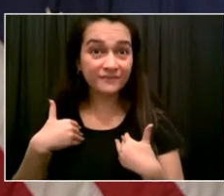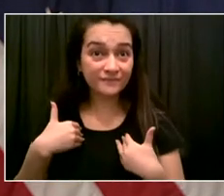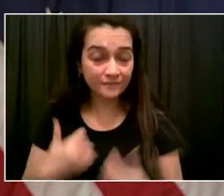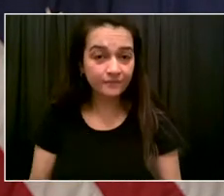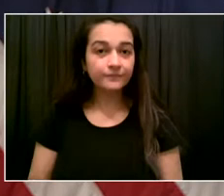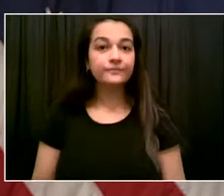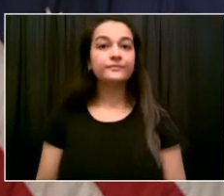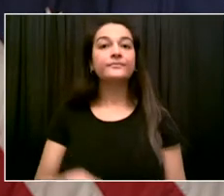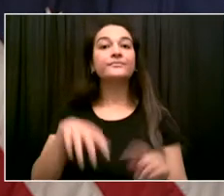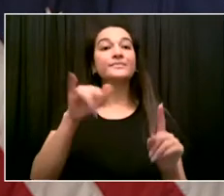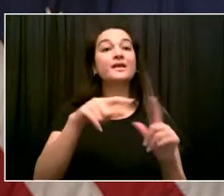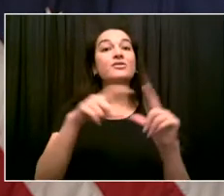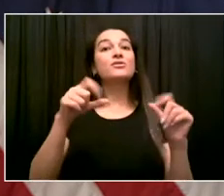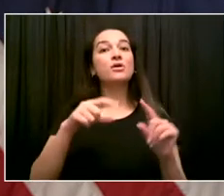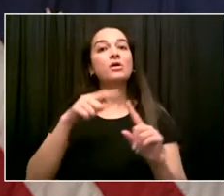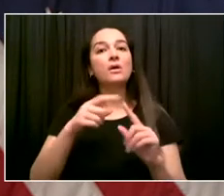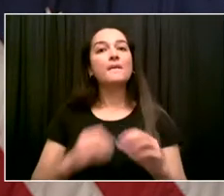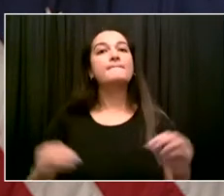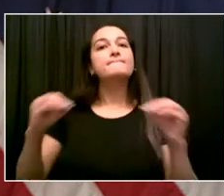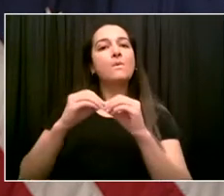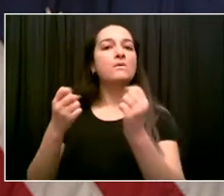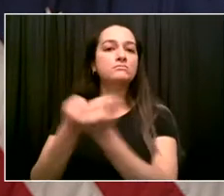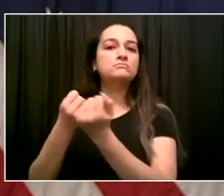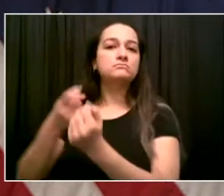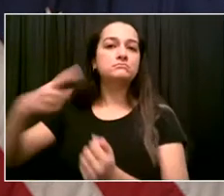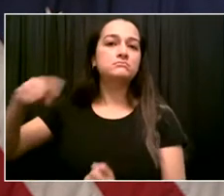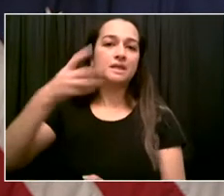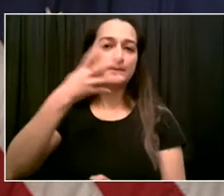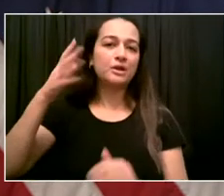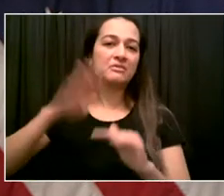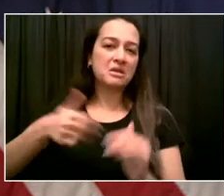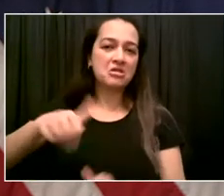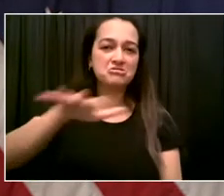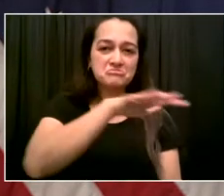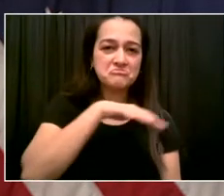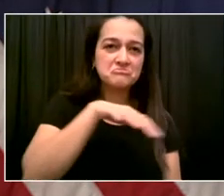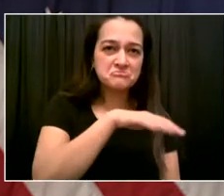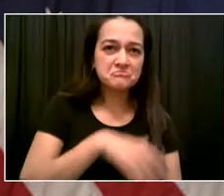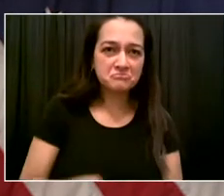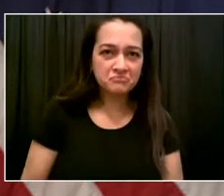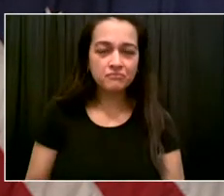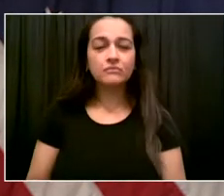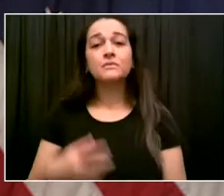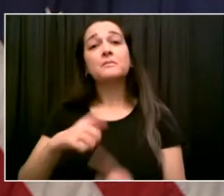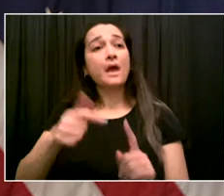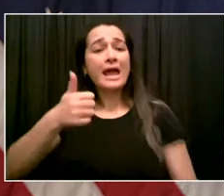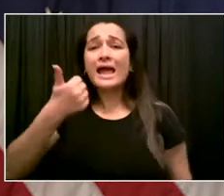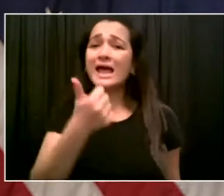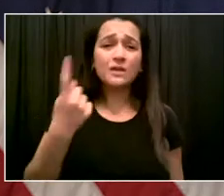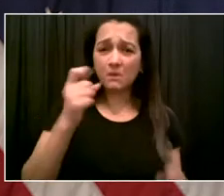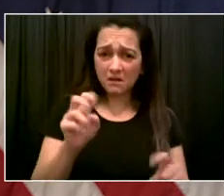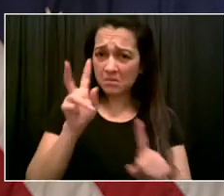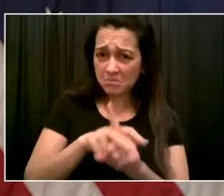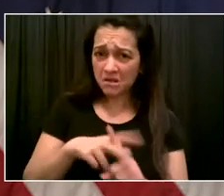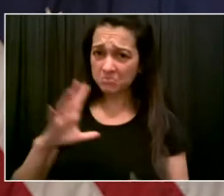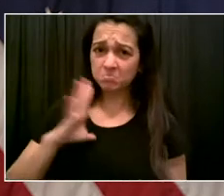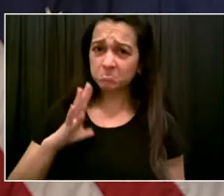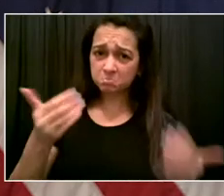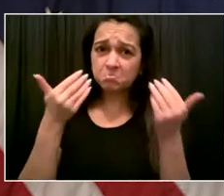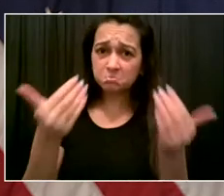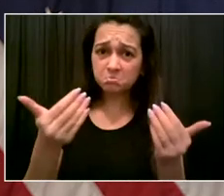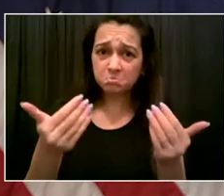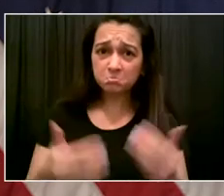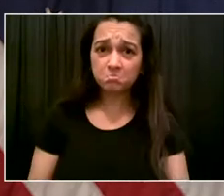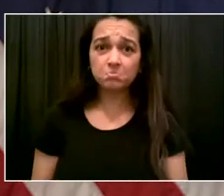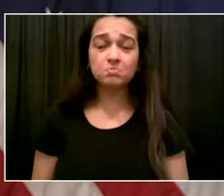such as the New York State Emergency Rental Assistance Program and